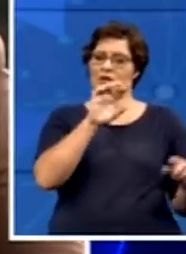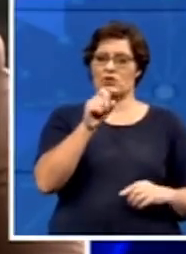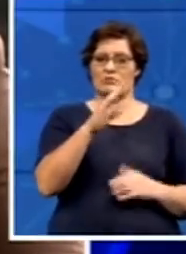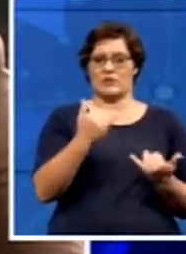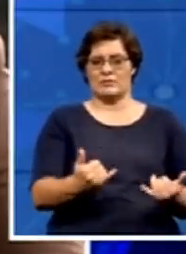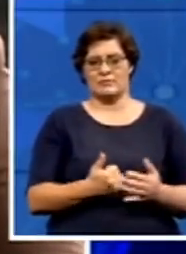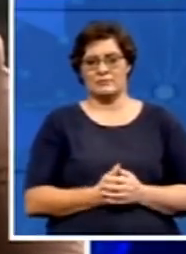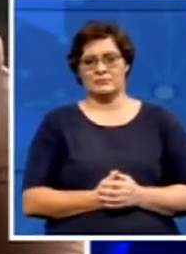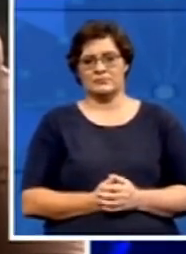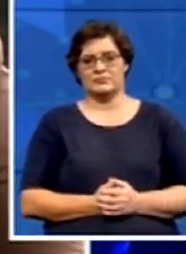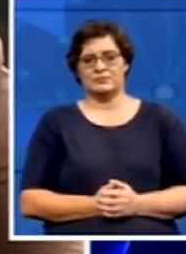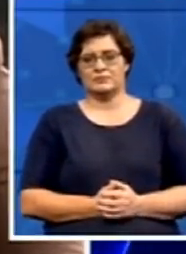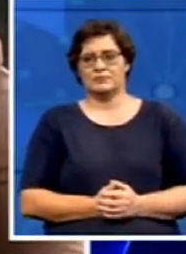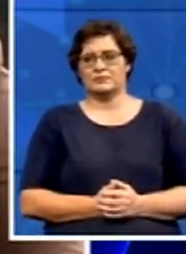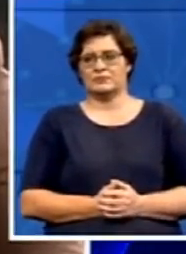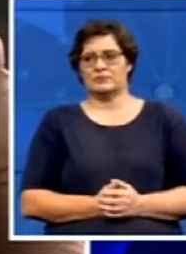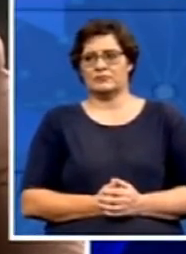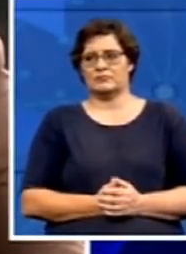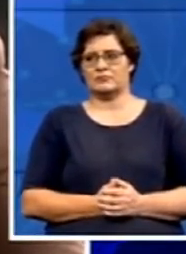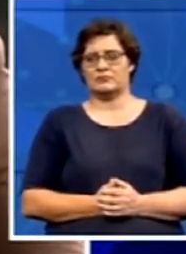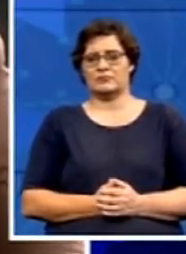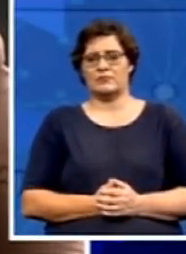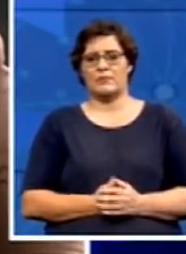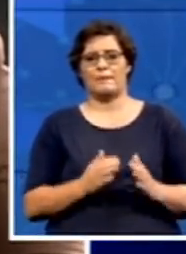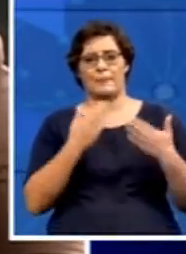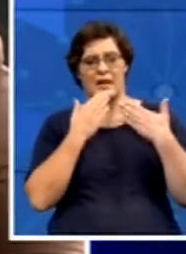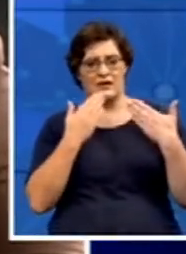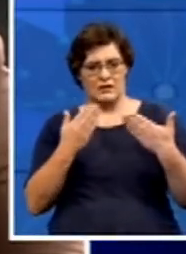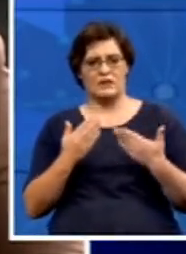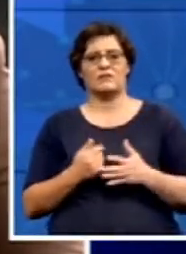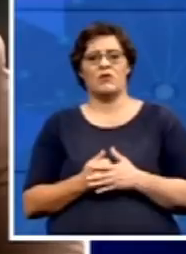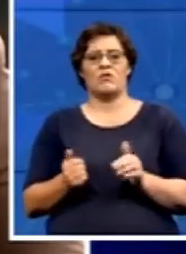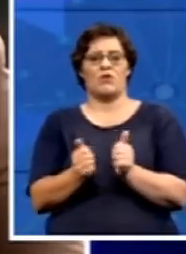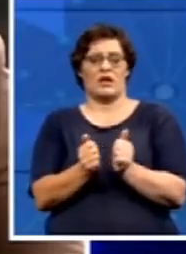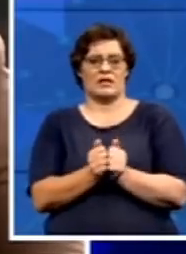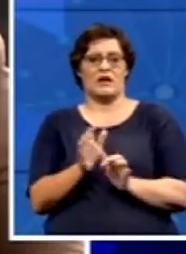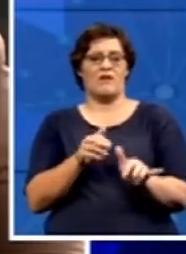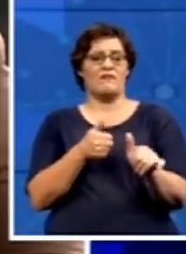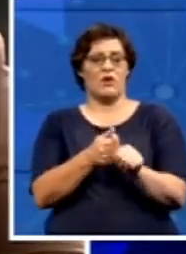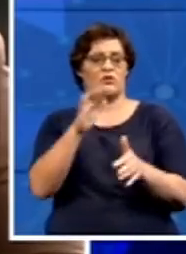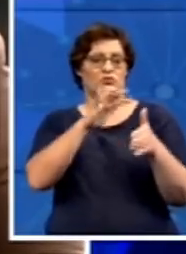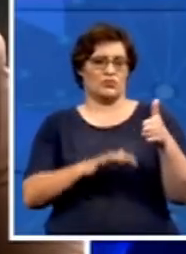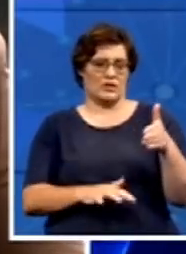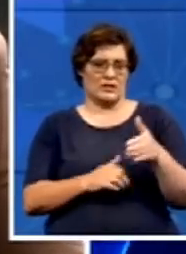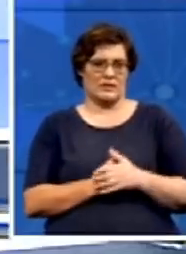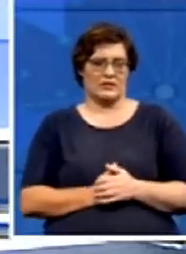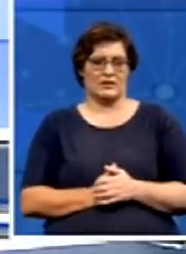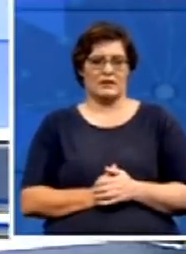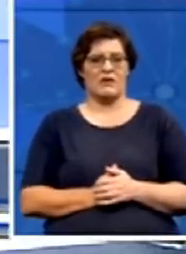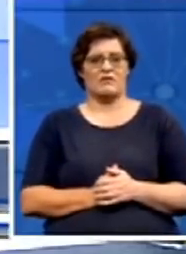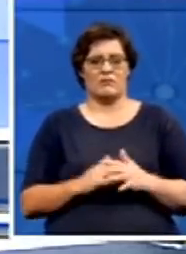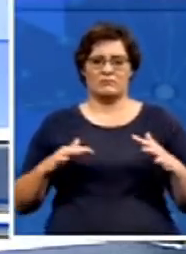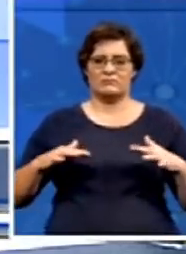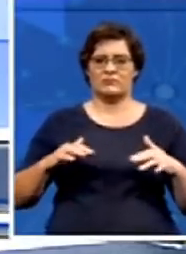Thank you so much there to our colleague and following those stories of coalition talks all around